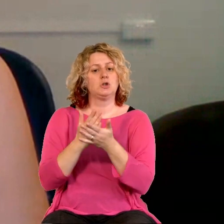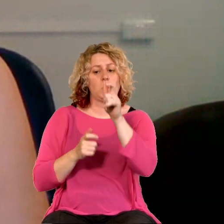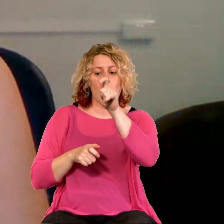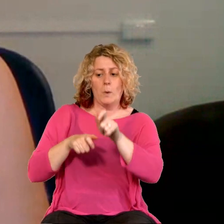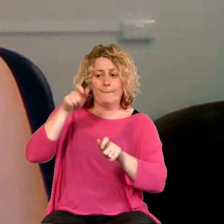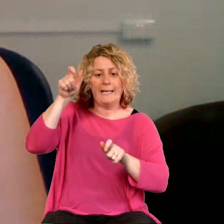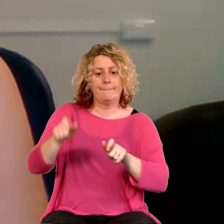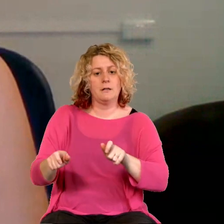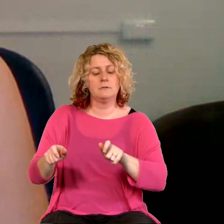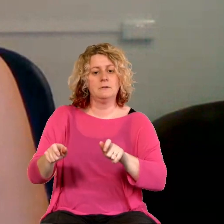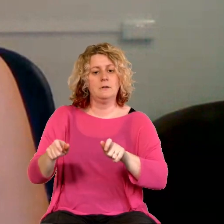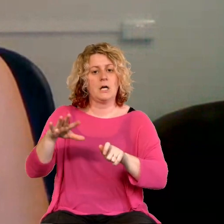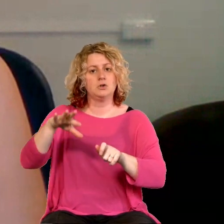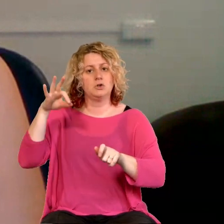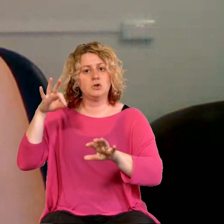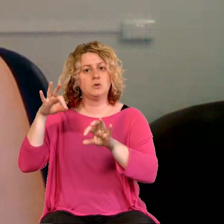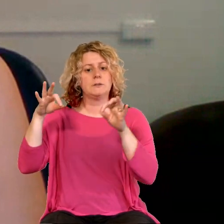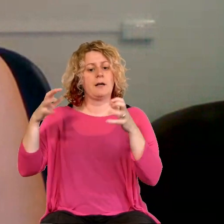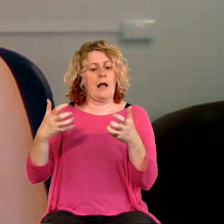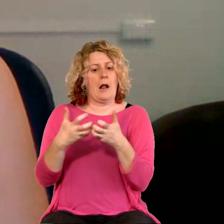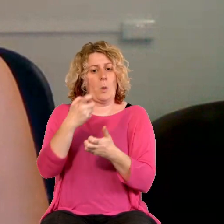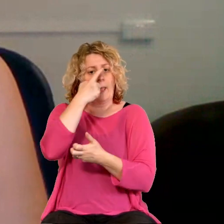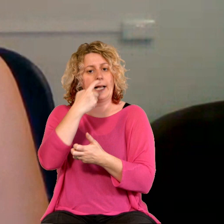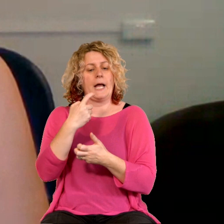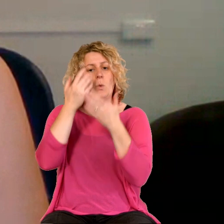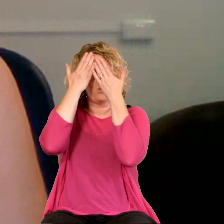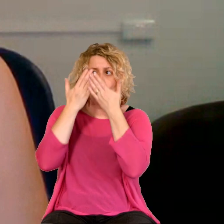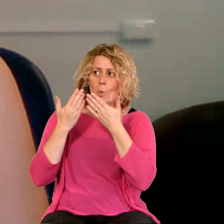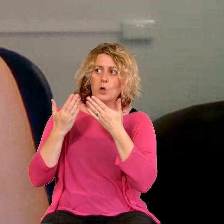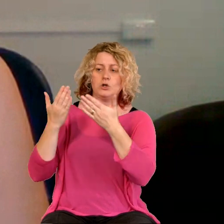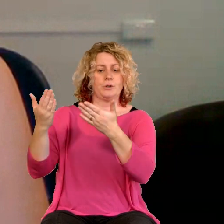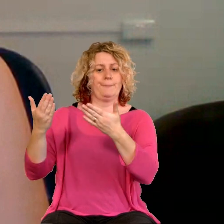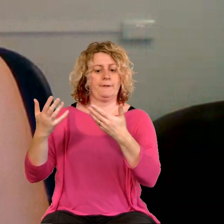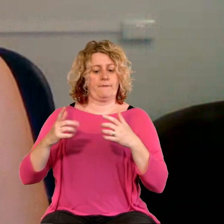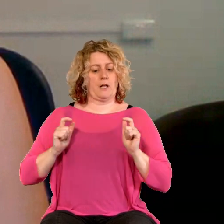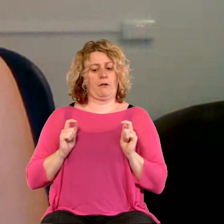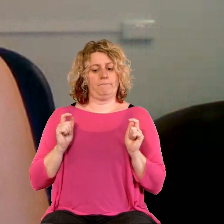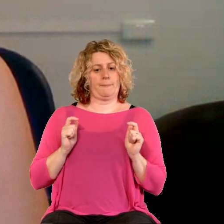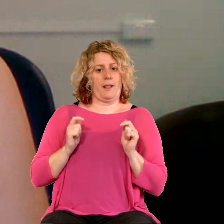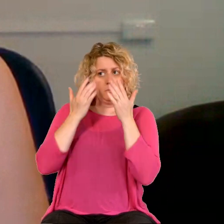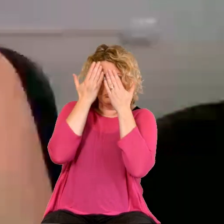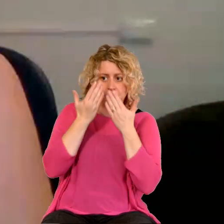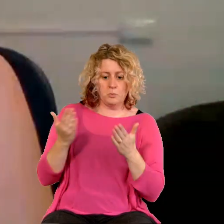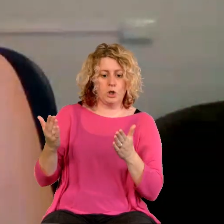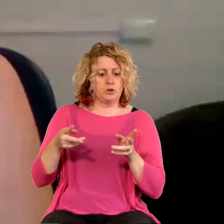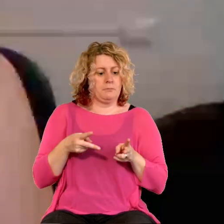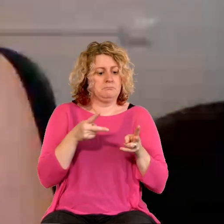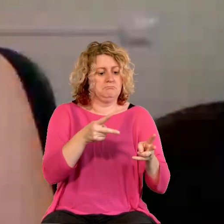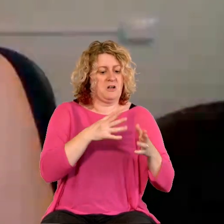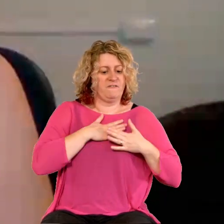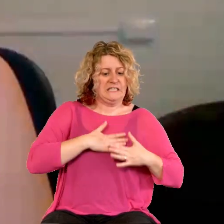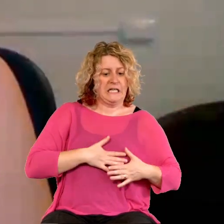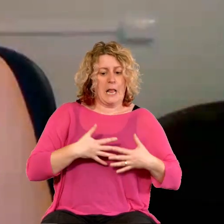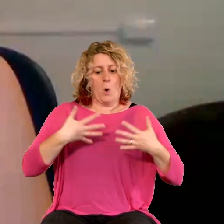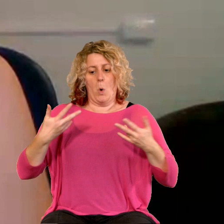to choose how to do it, what they want to do and what they're comfortable with. I think also a sort of case